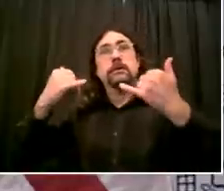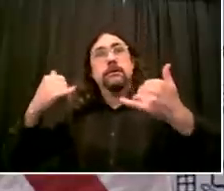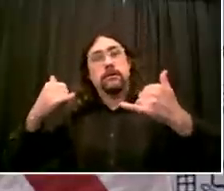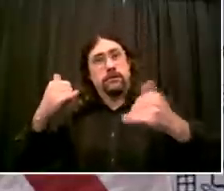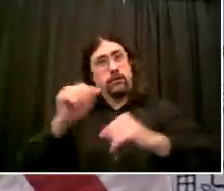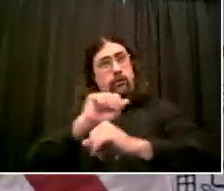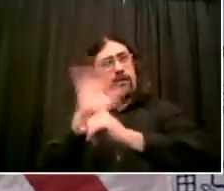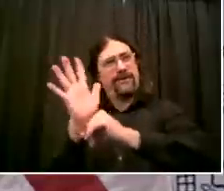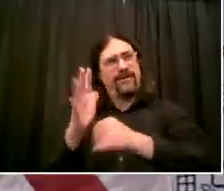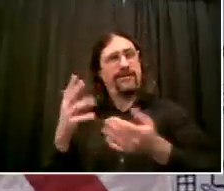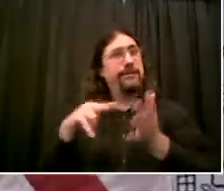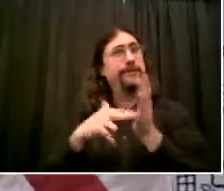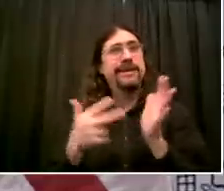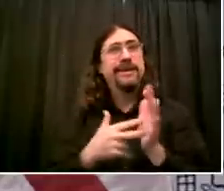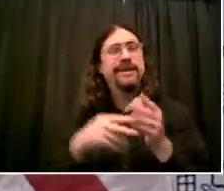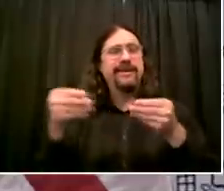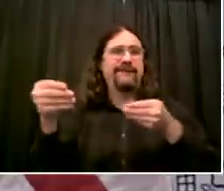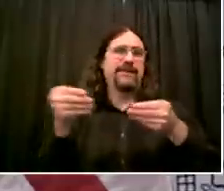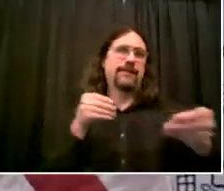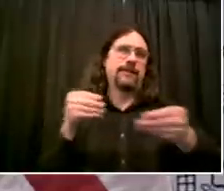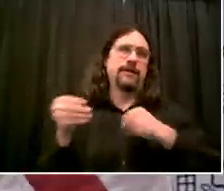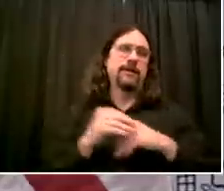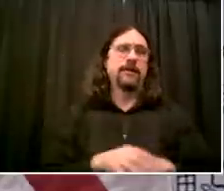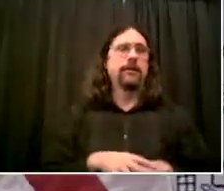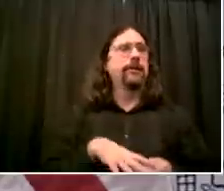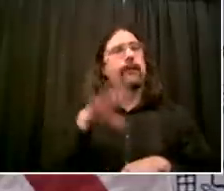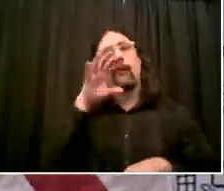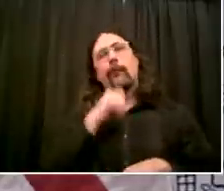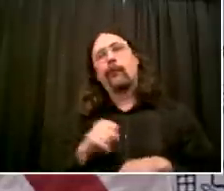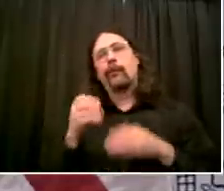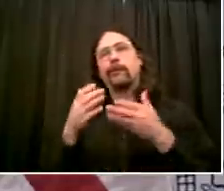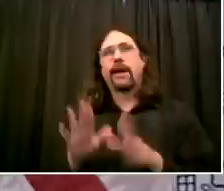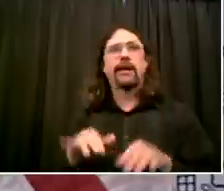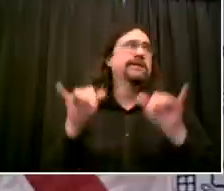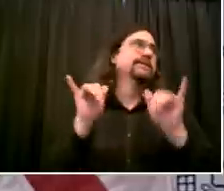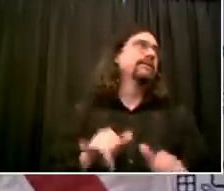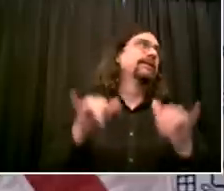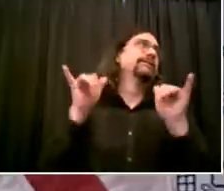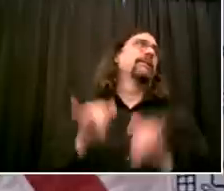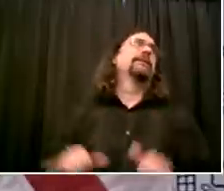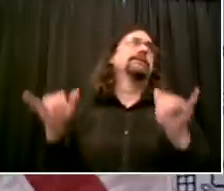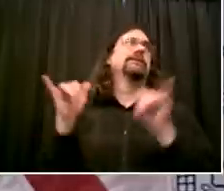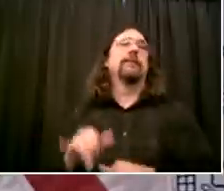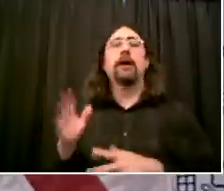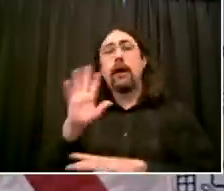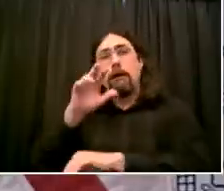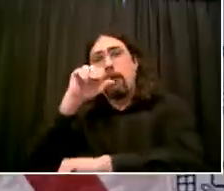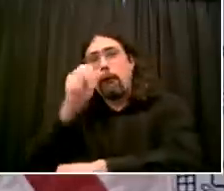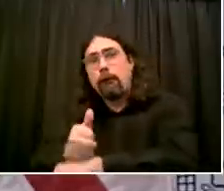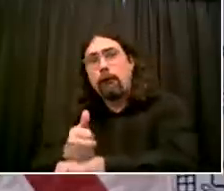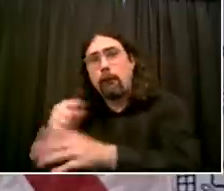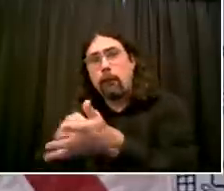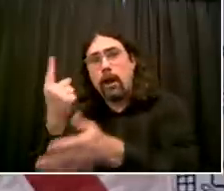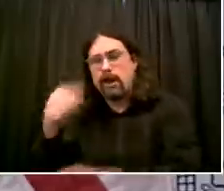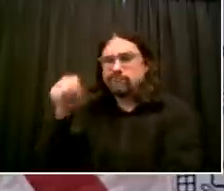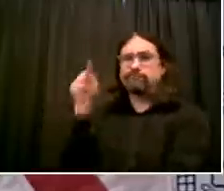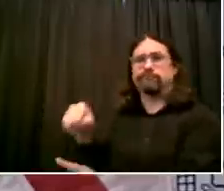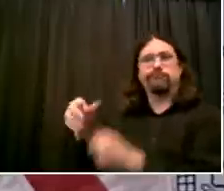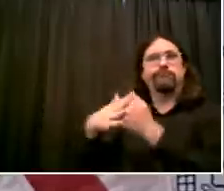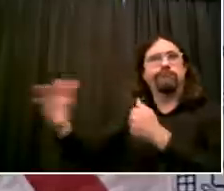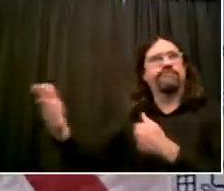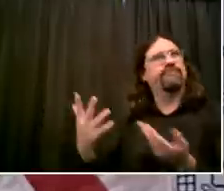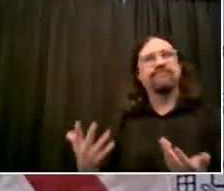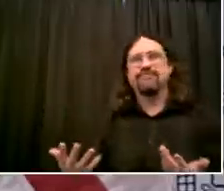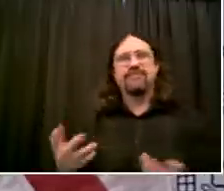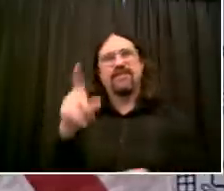that they will succeed in large measure connected to how they handle the situation. There's going to be a lot of gratitude